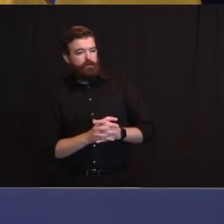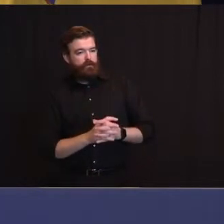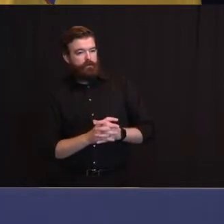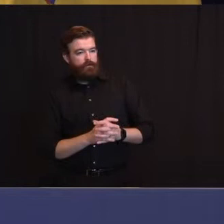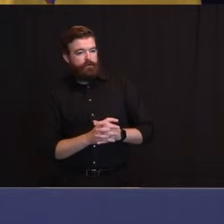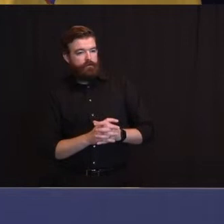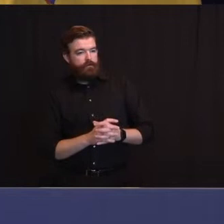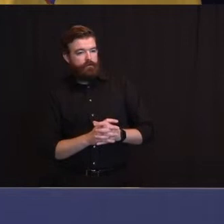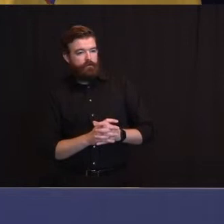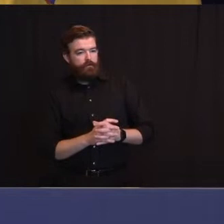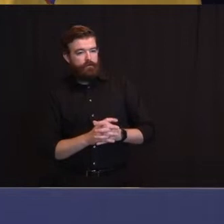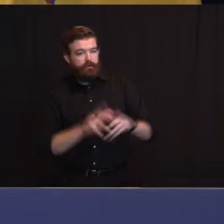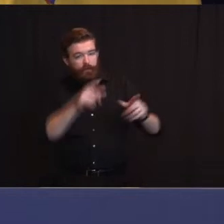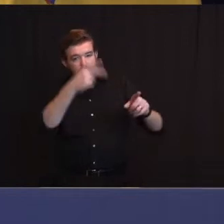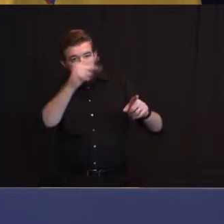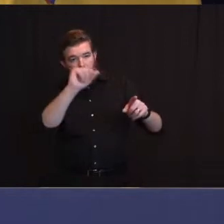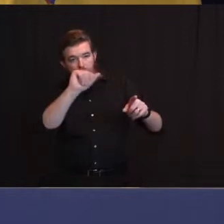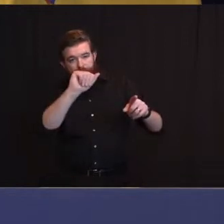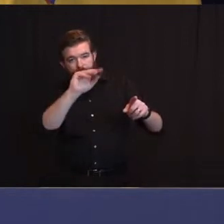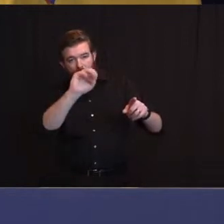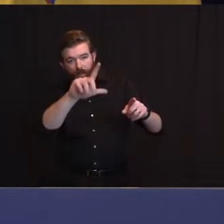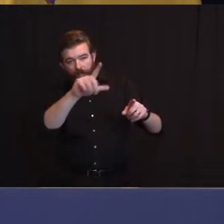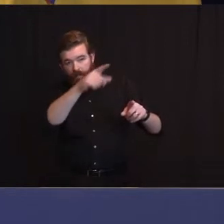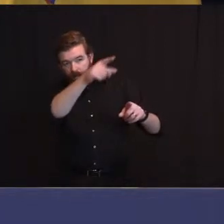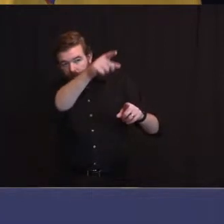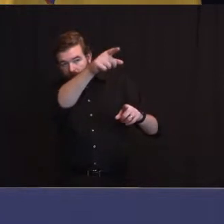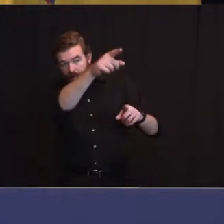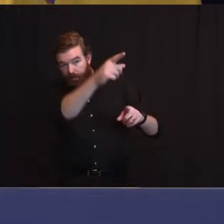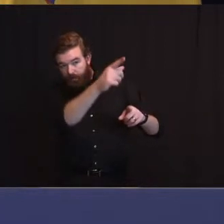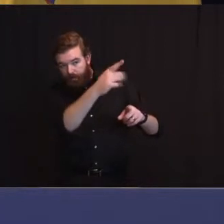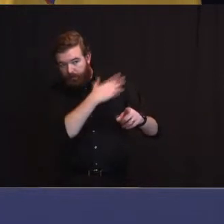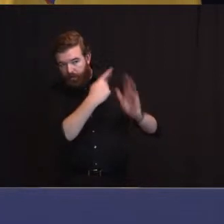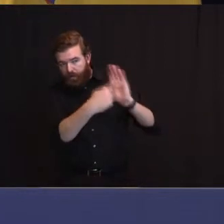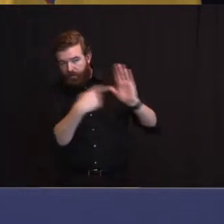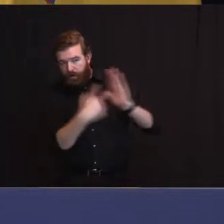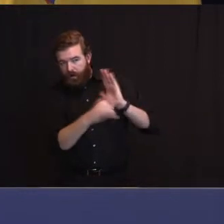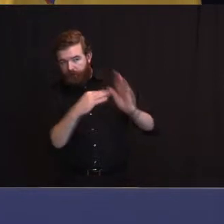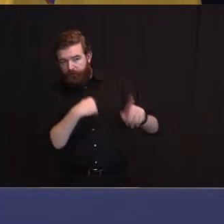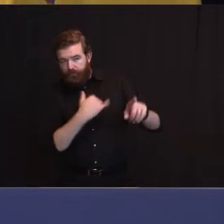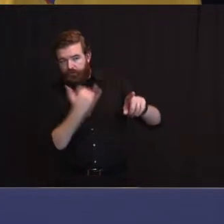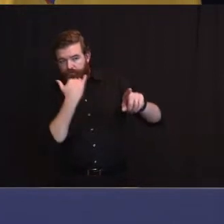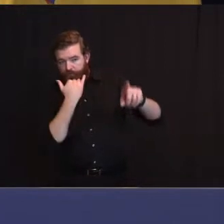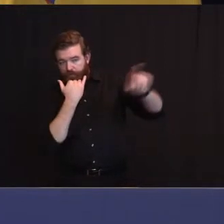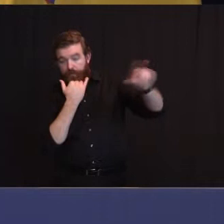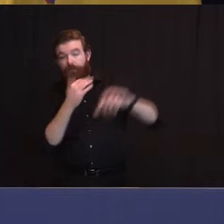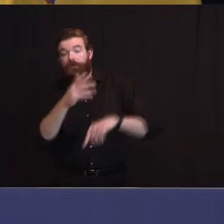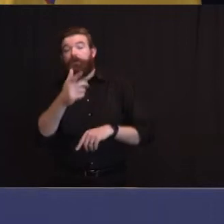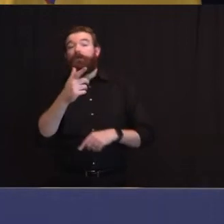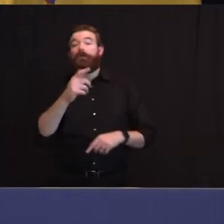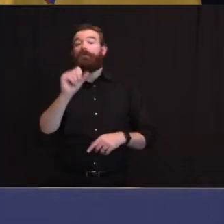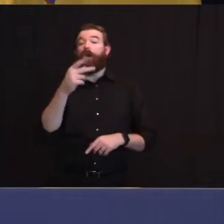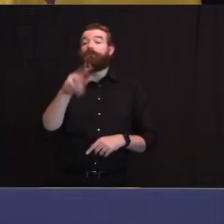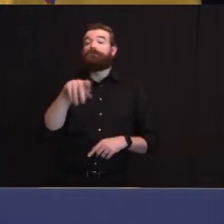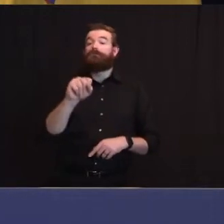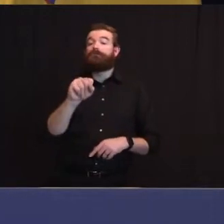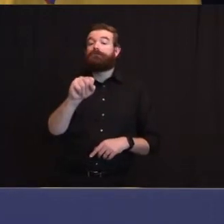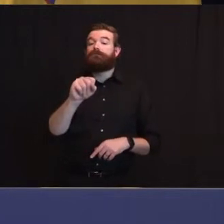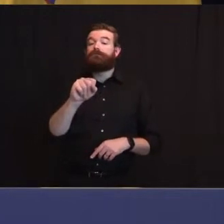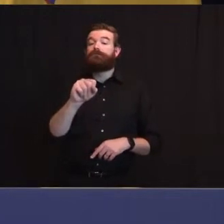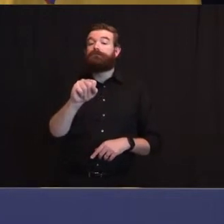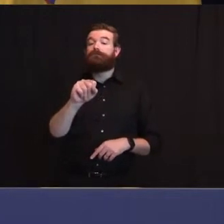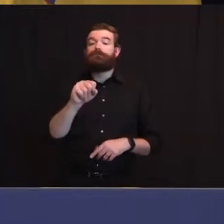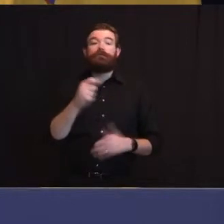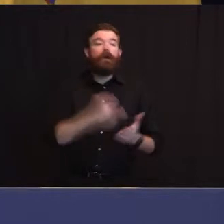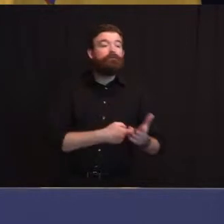correct the record that you can't distinguish one indoor sport from another. I do think we're going to continue to be at least I